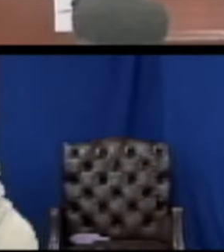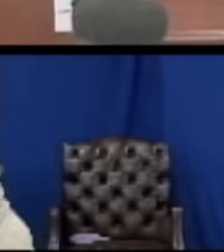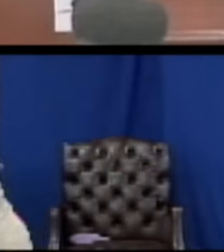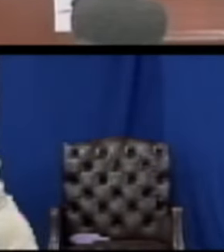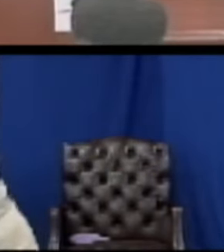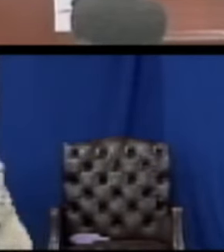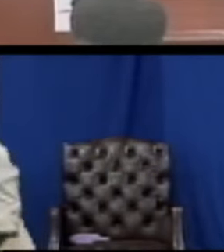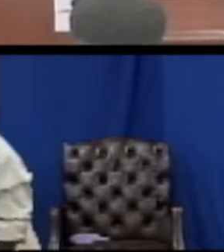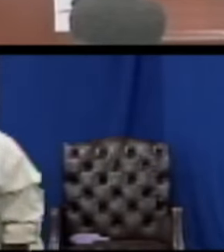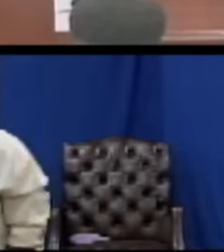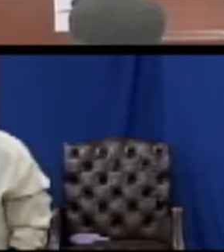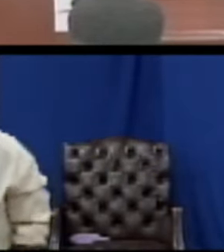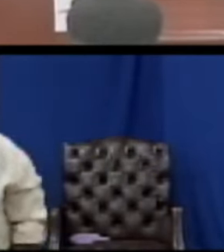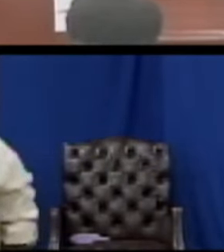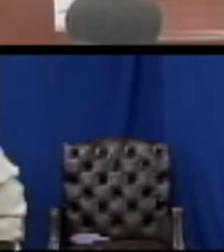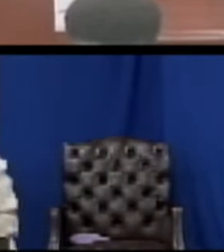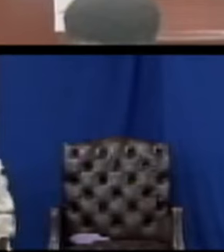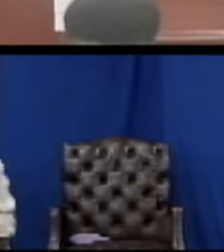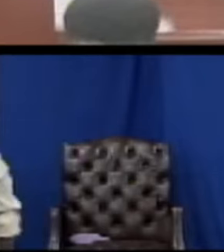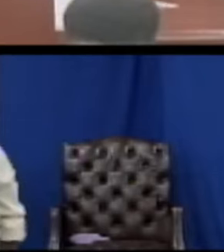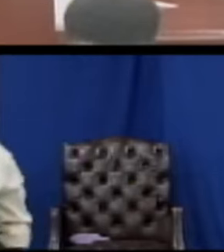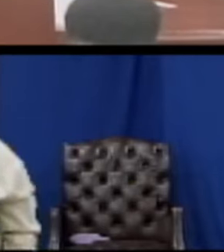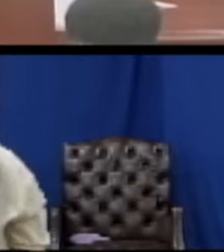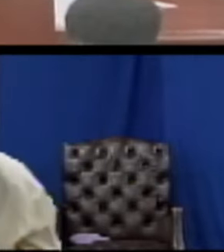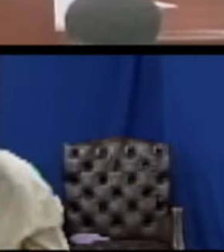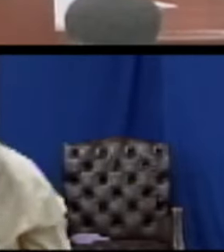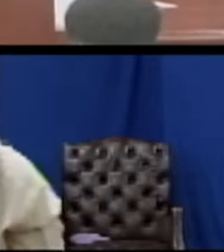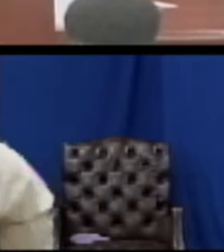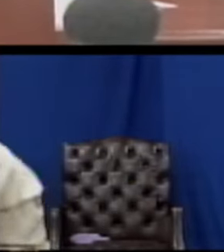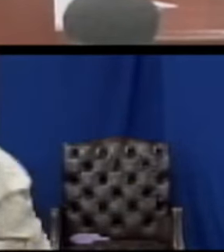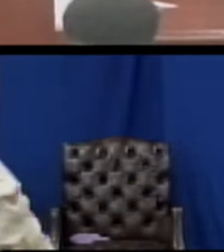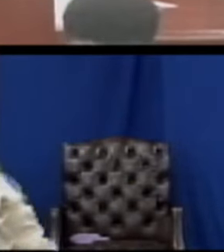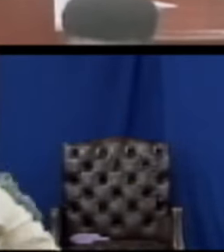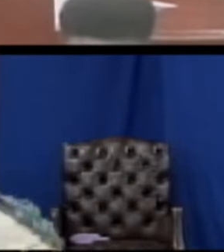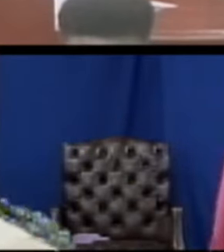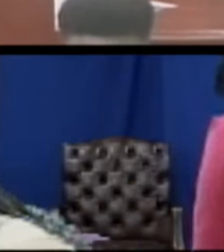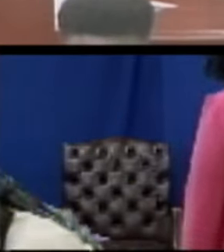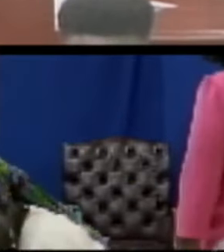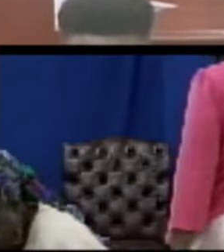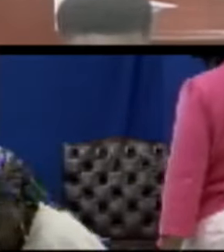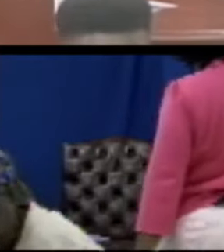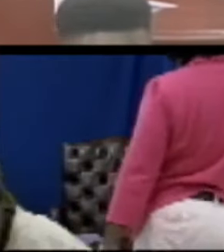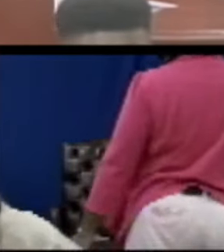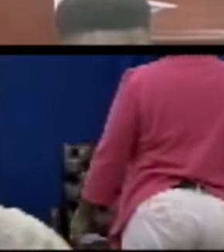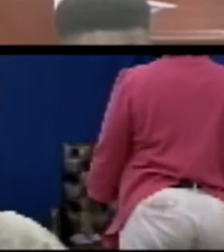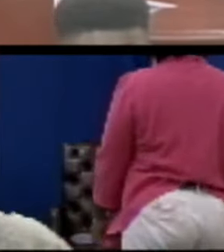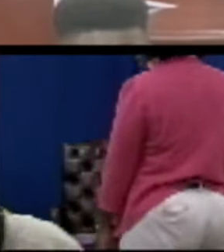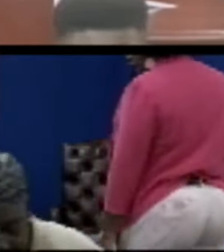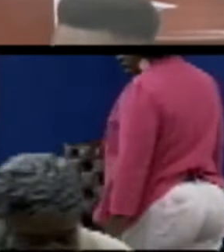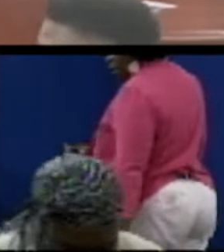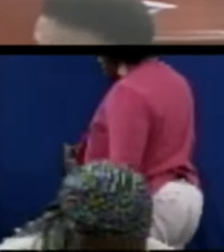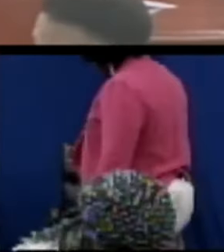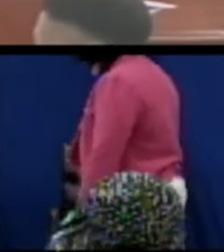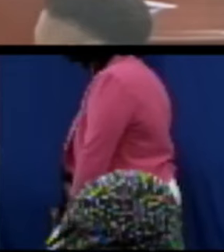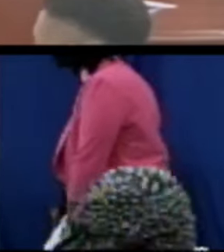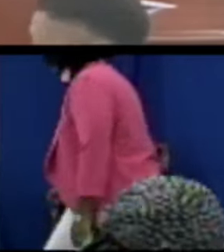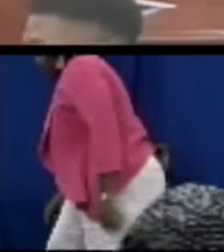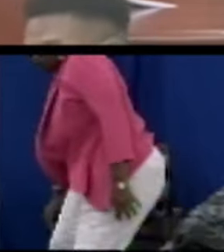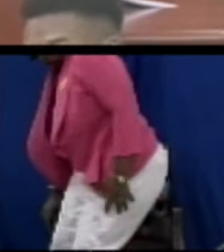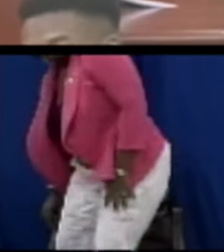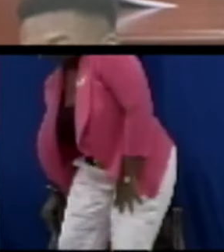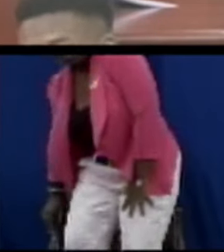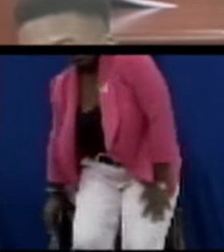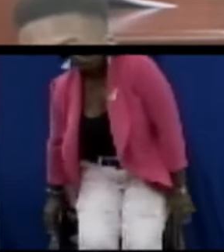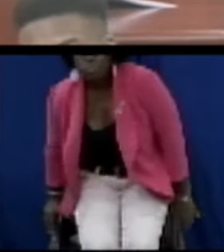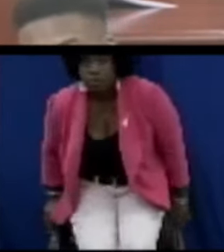I recognize the Honorable Member for Nevis 10 thank you very much Madam